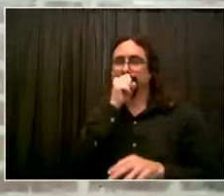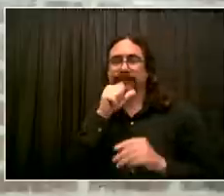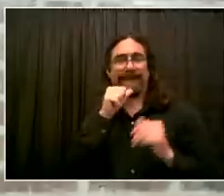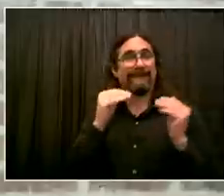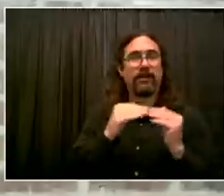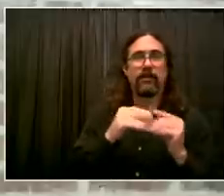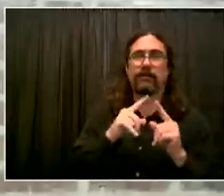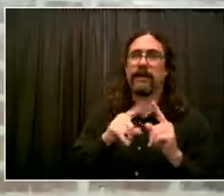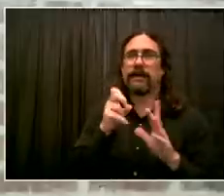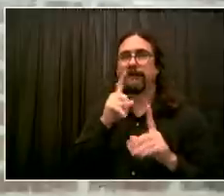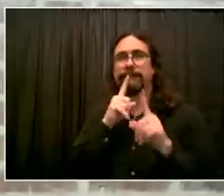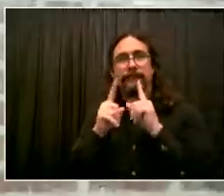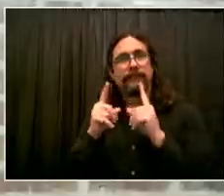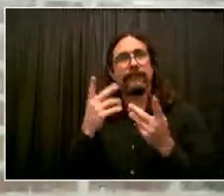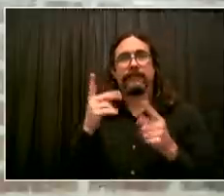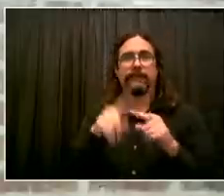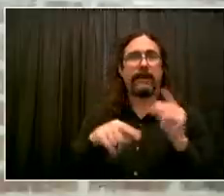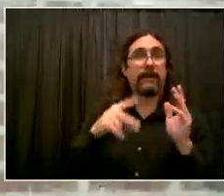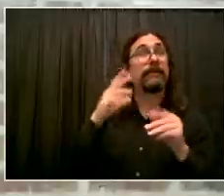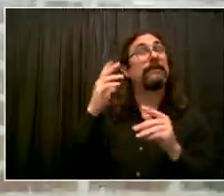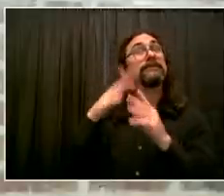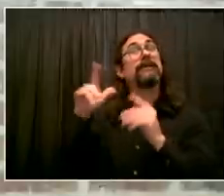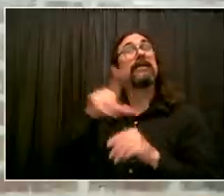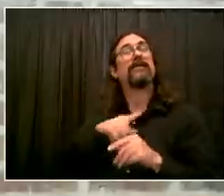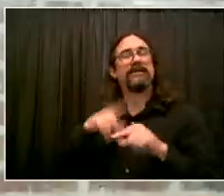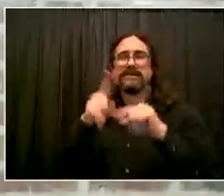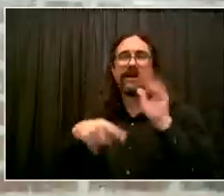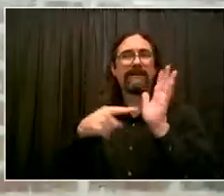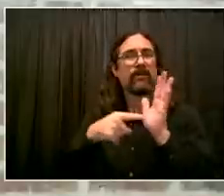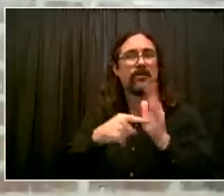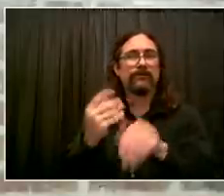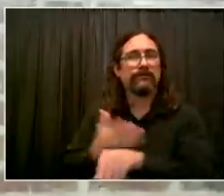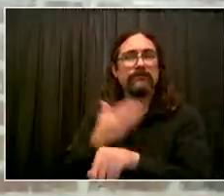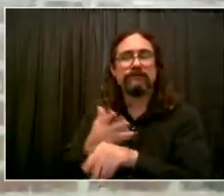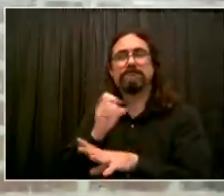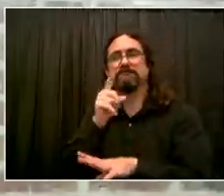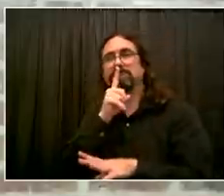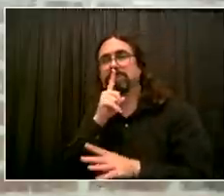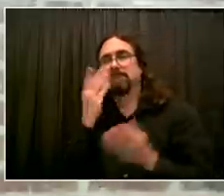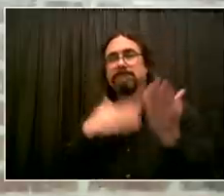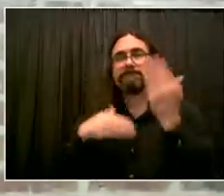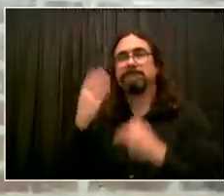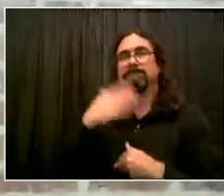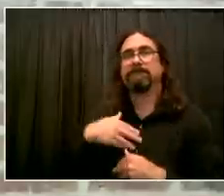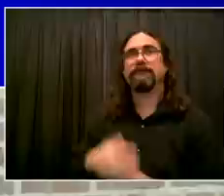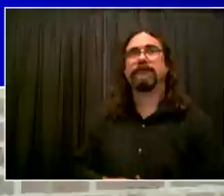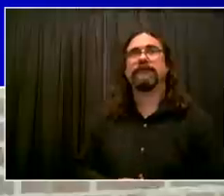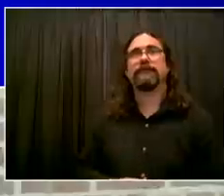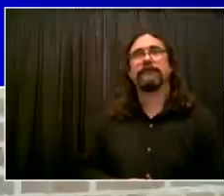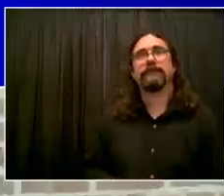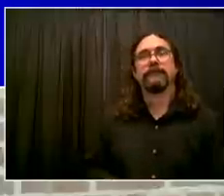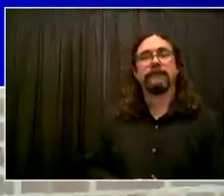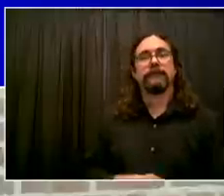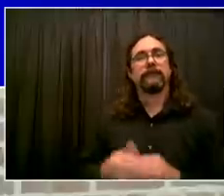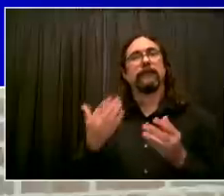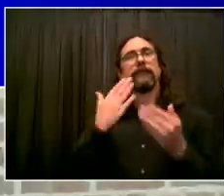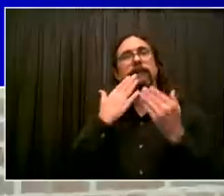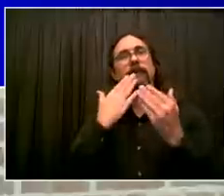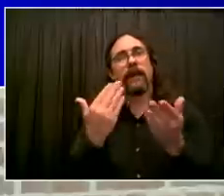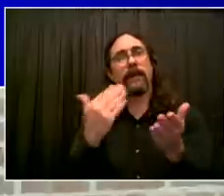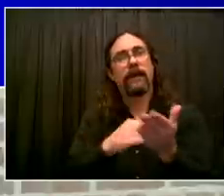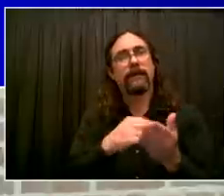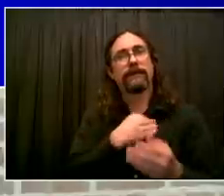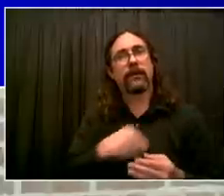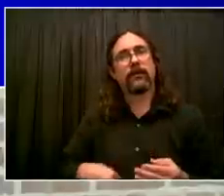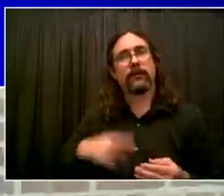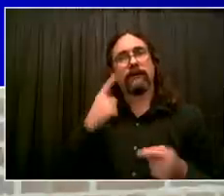reality, less homelessness I feel New York City will encounter. Thank you again for this opportunity. Thank you so much, Councilmember. Thank you